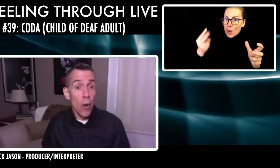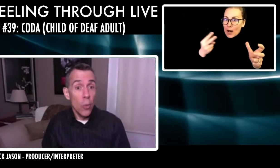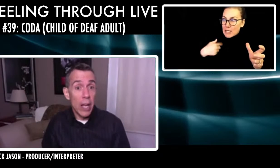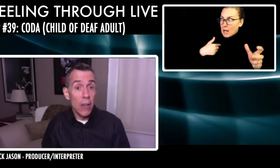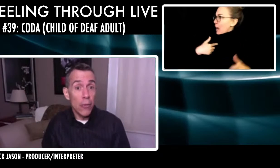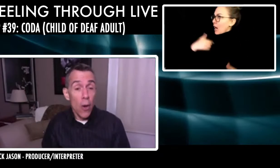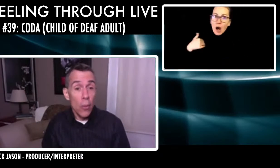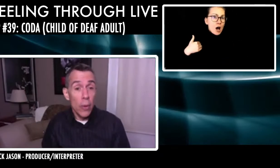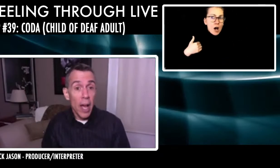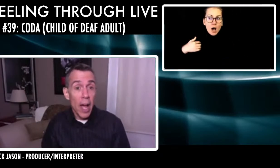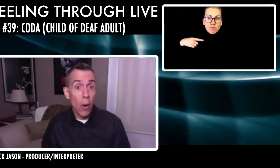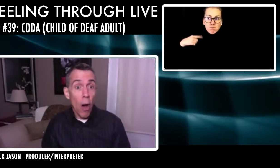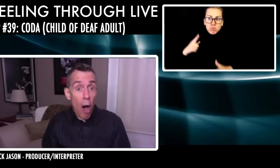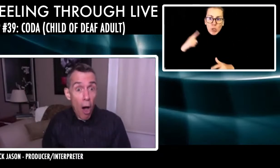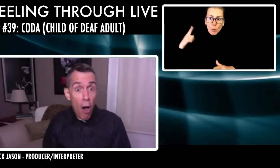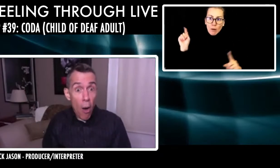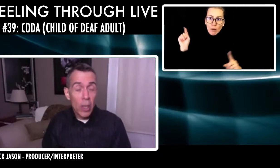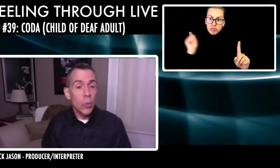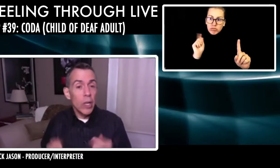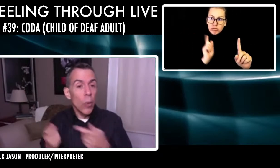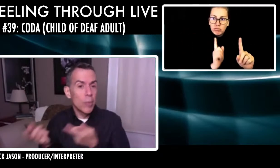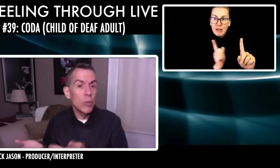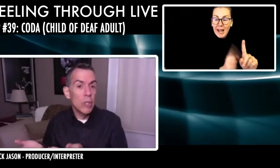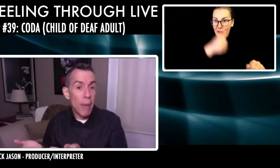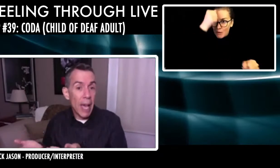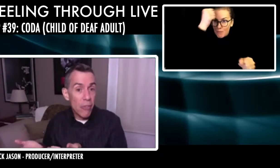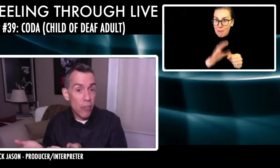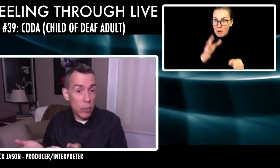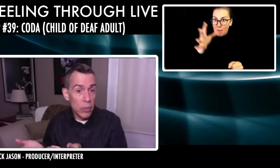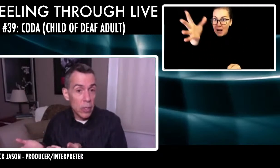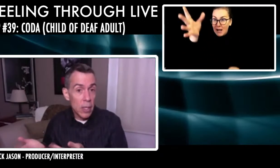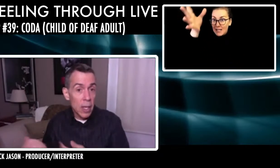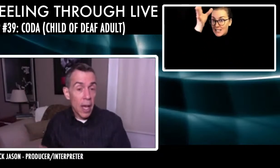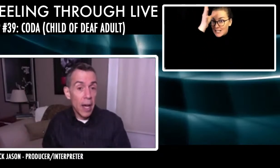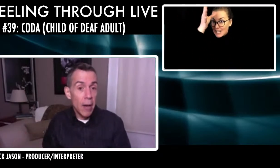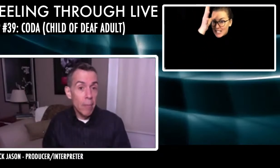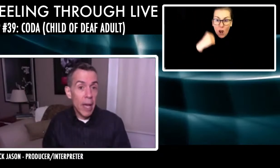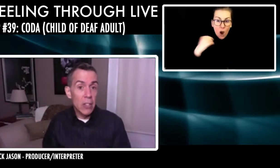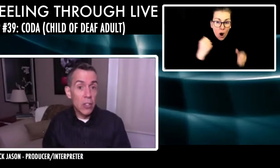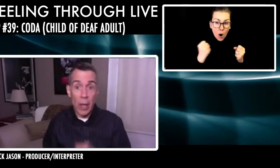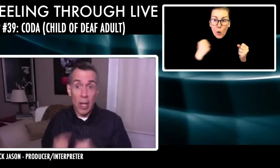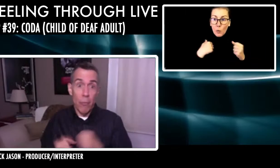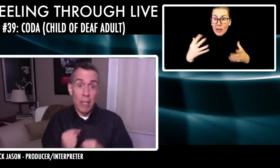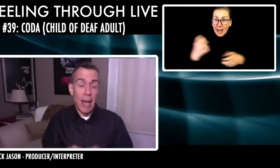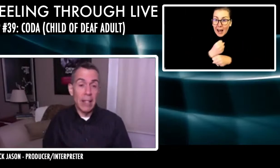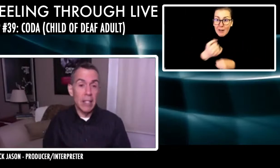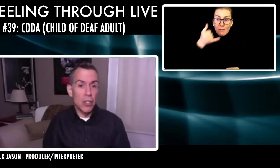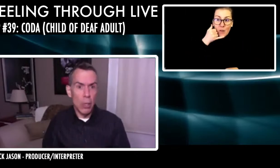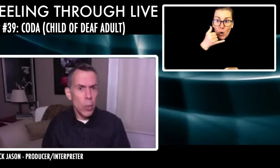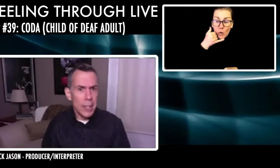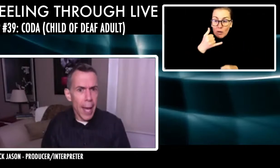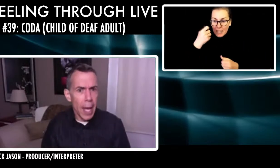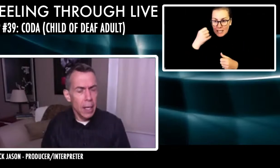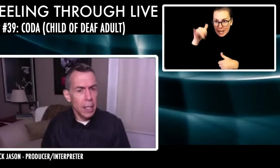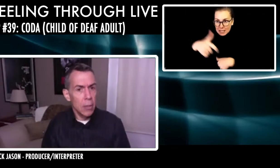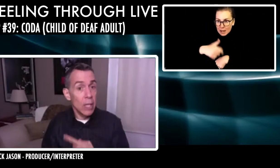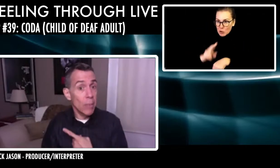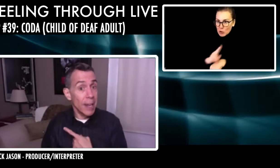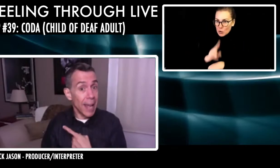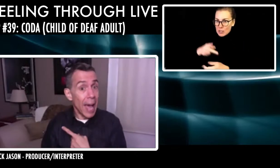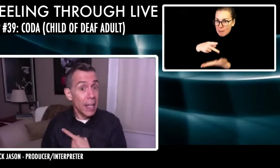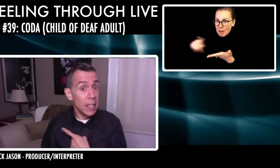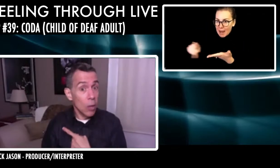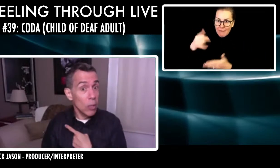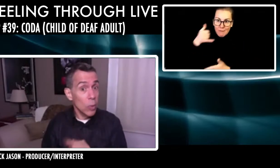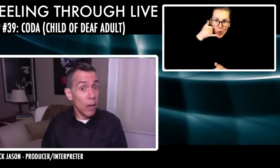we got a phone. We got a phone. I go, Oh, cause we'd always been using pay phones. Um, and so I come running back and she said, who was that? And I said, Oh,